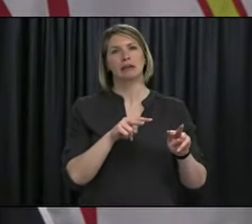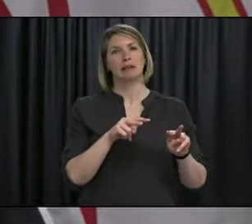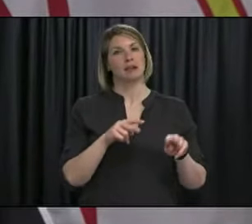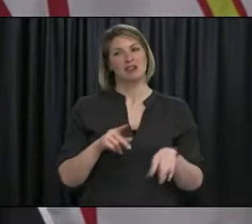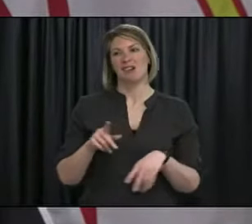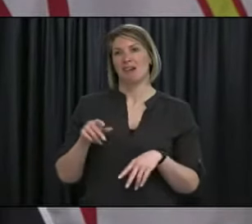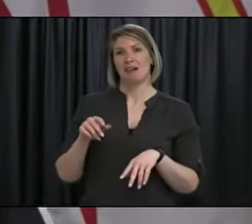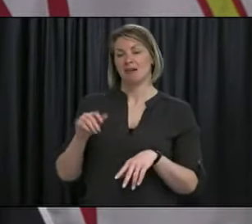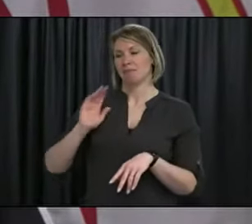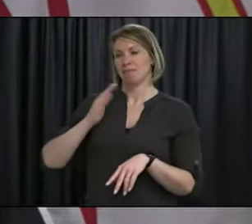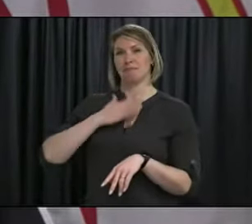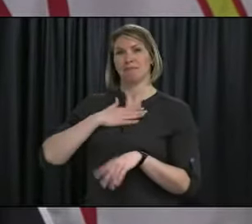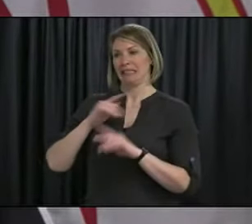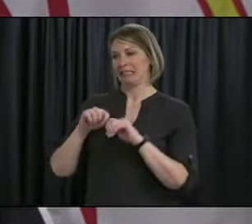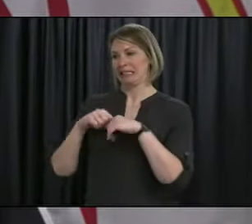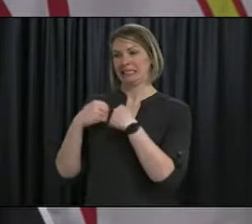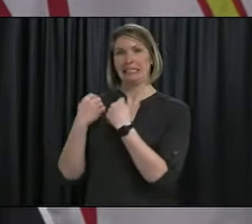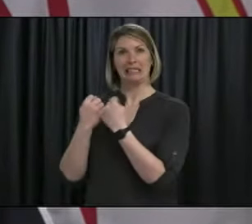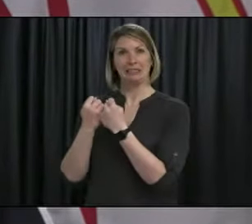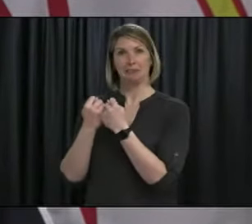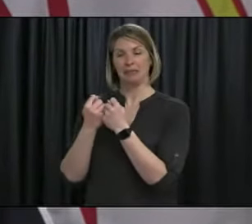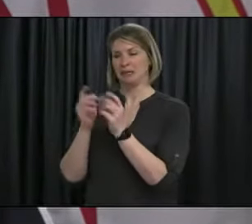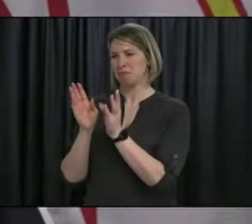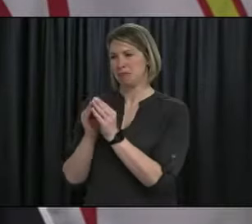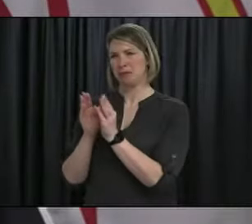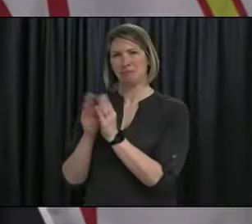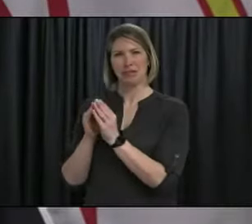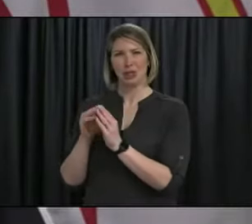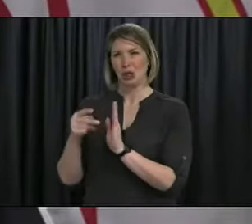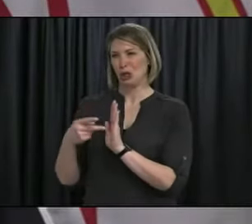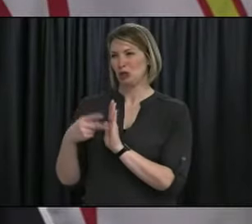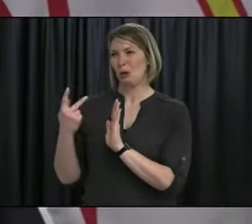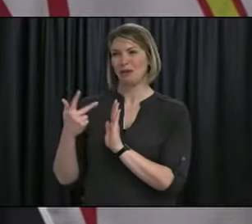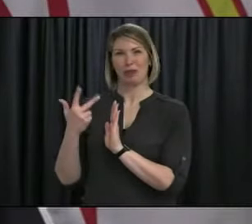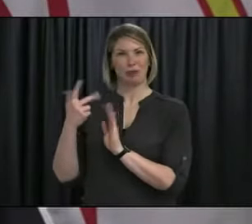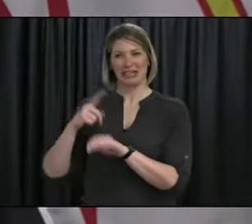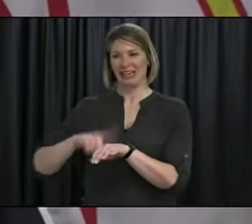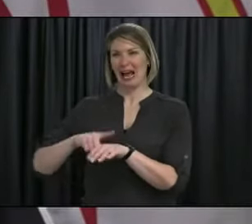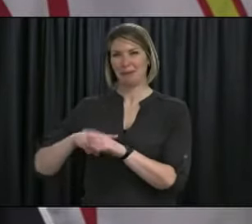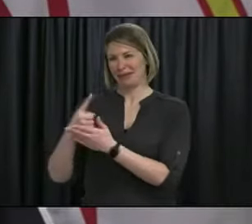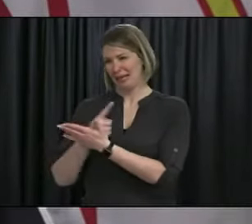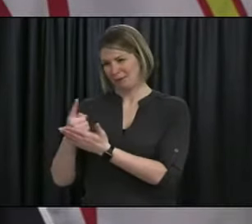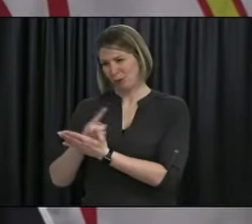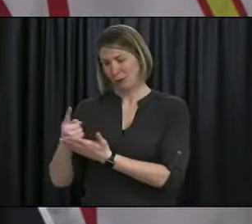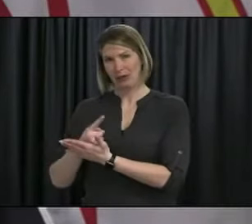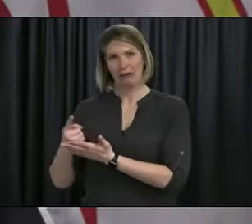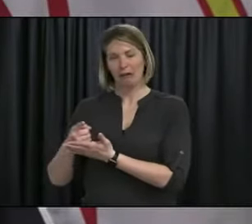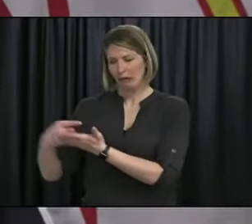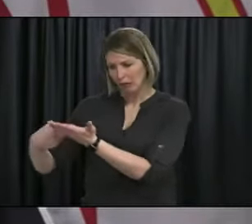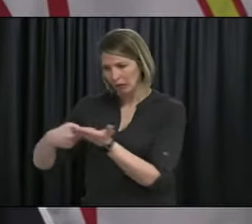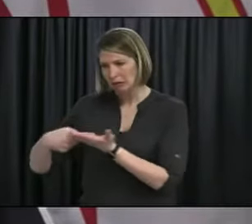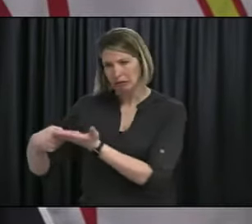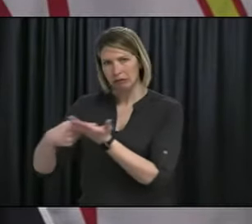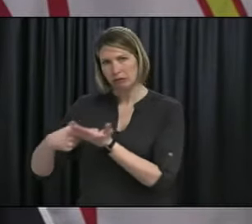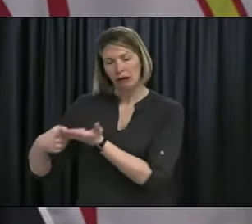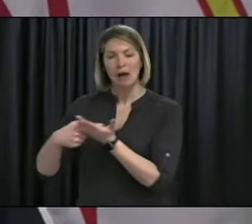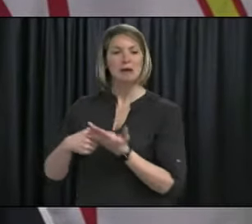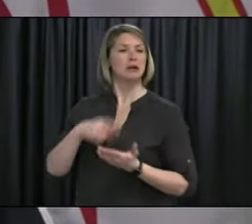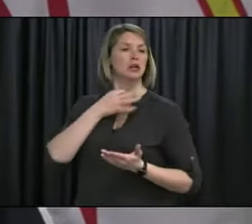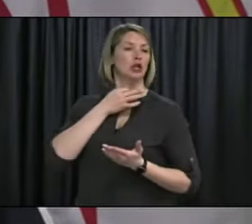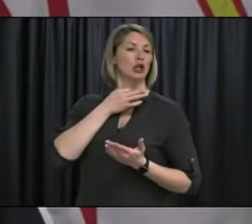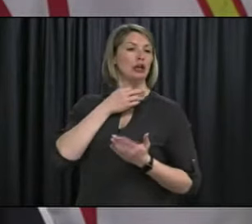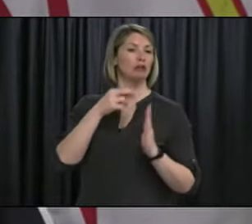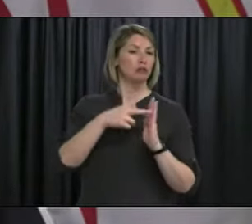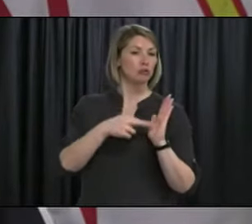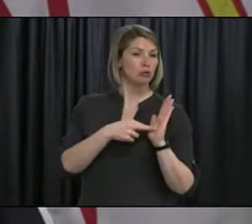on, on a regular basis, three to four times a week, and we ask all of those questions as to, you know, what measures we have in place and if we can